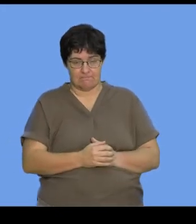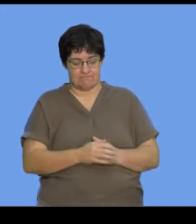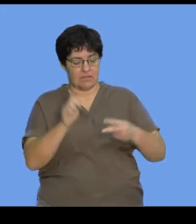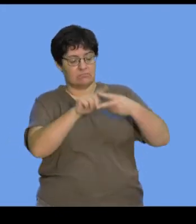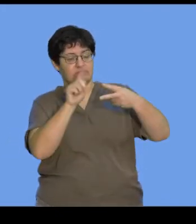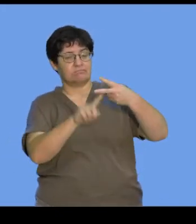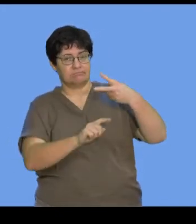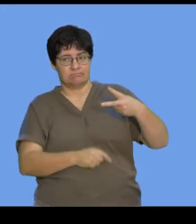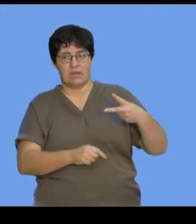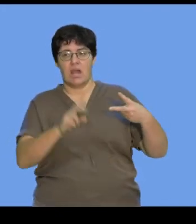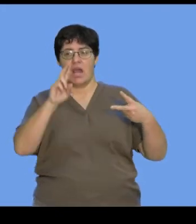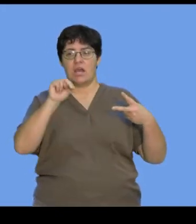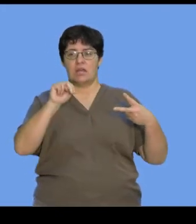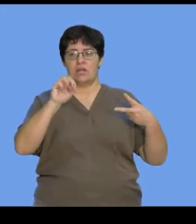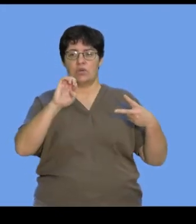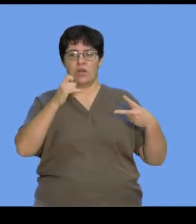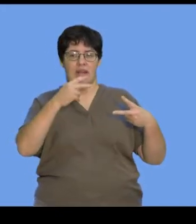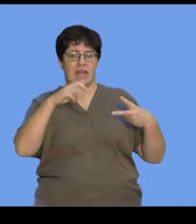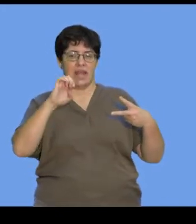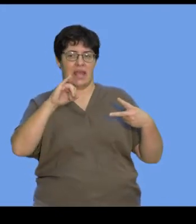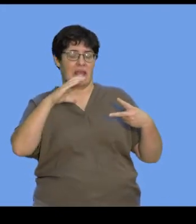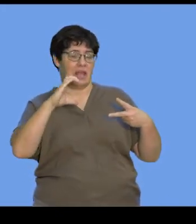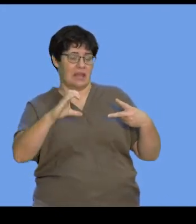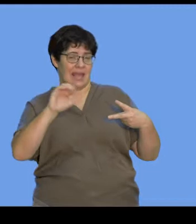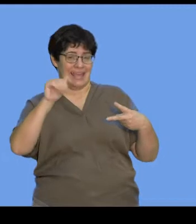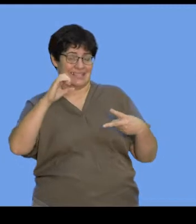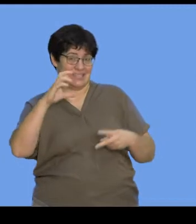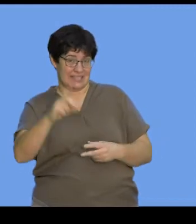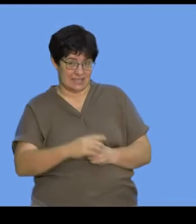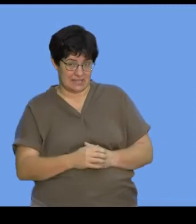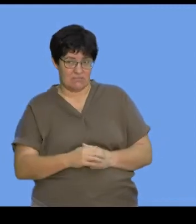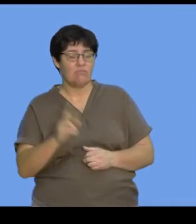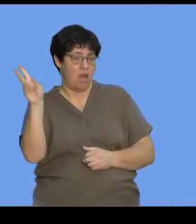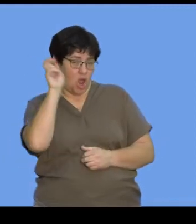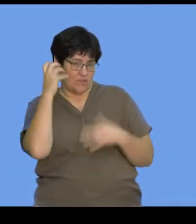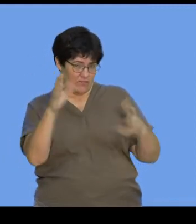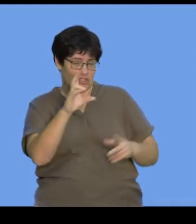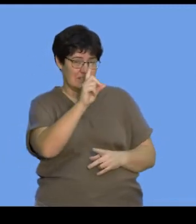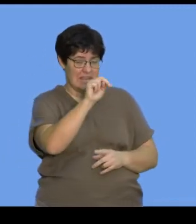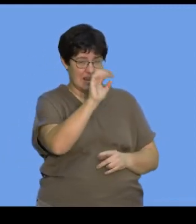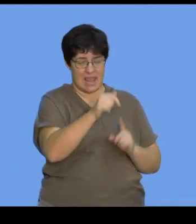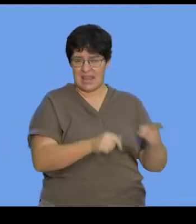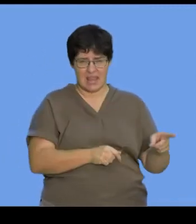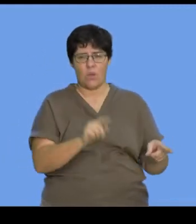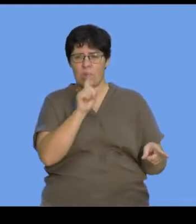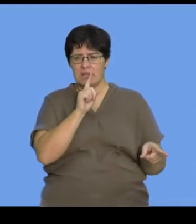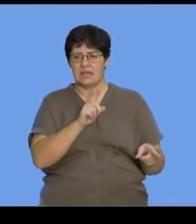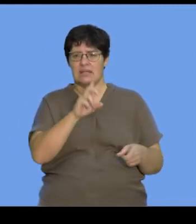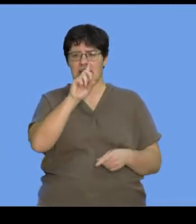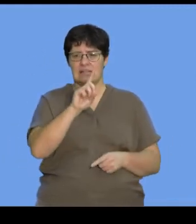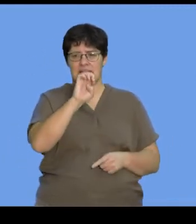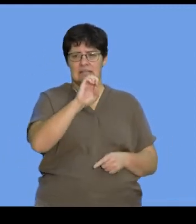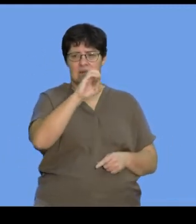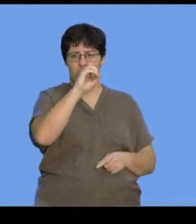There are two main types of nucleic acids when we talk of nucleic acids in a cell. We've heard the term DNA, which stands for